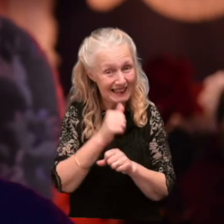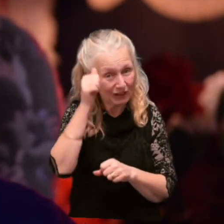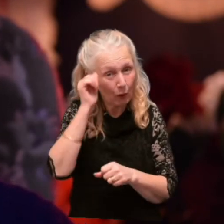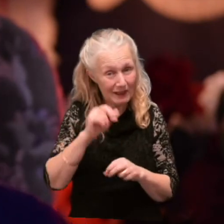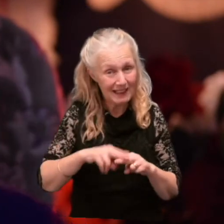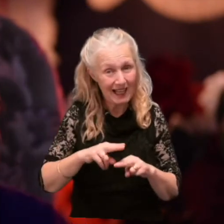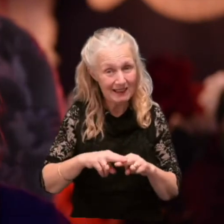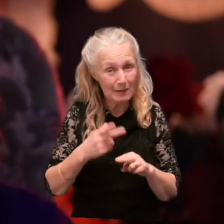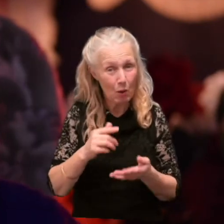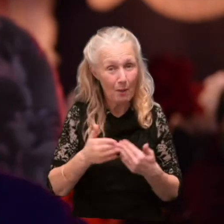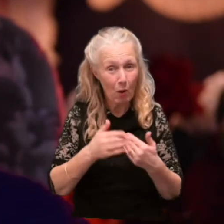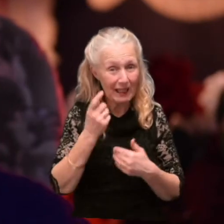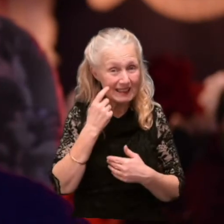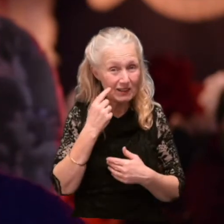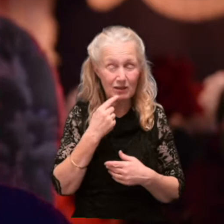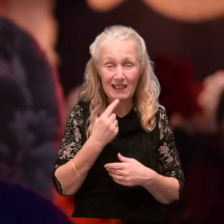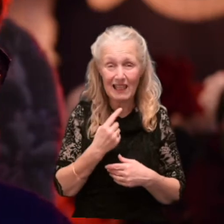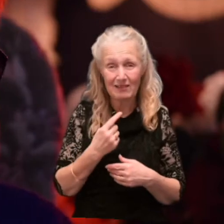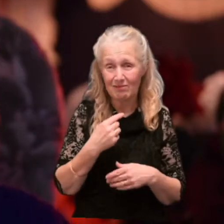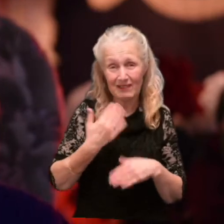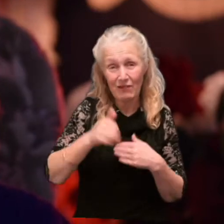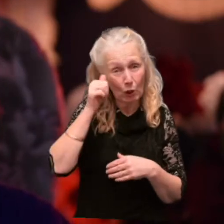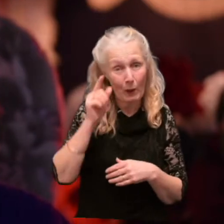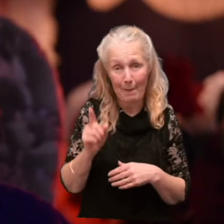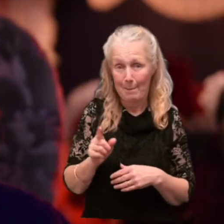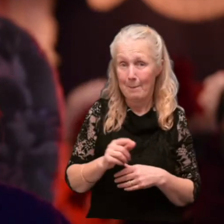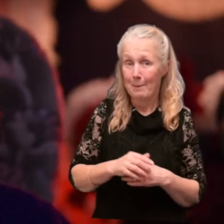It's just easier to say that he never knew him. You know, it's more convenient.